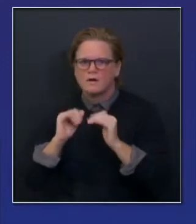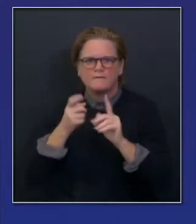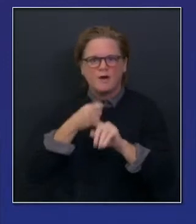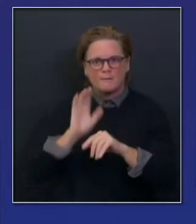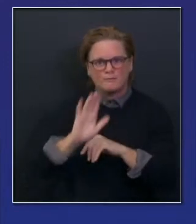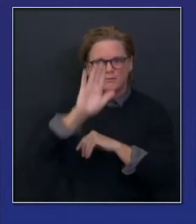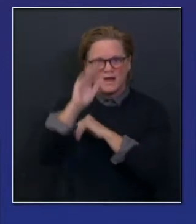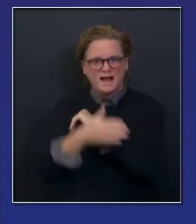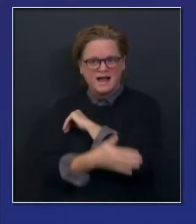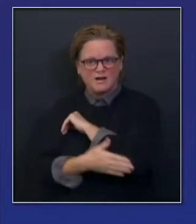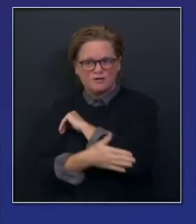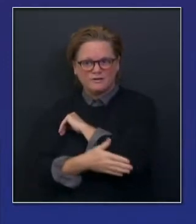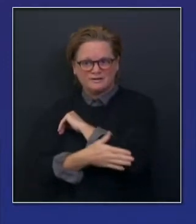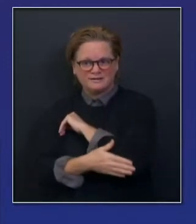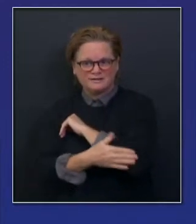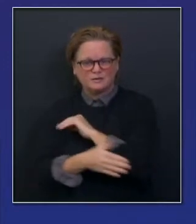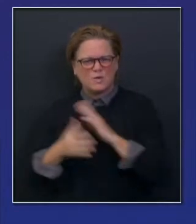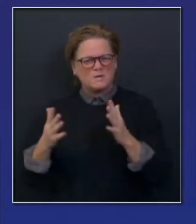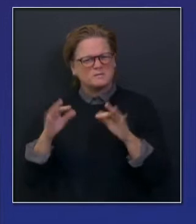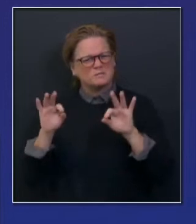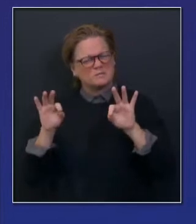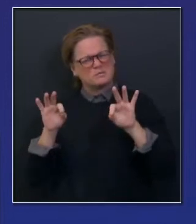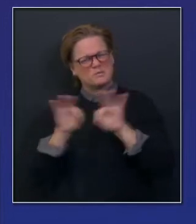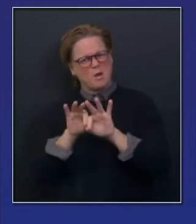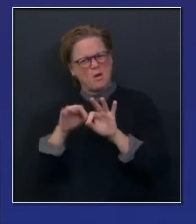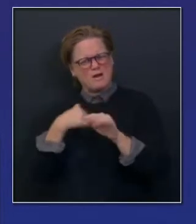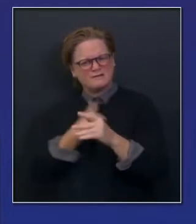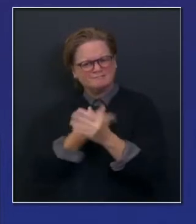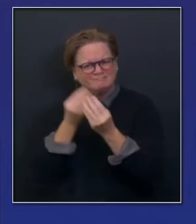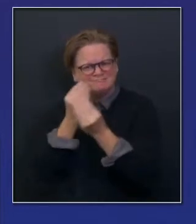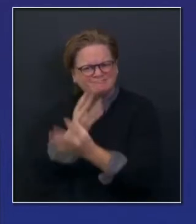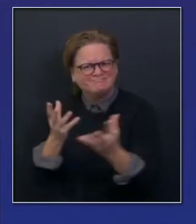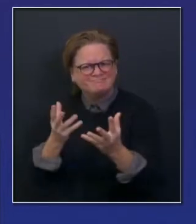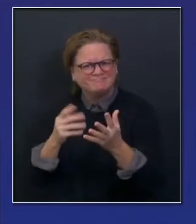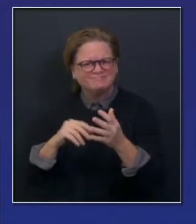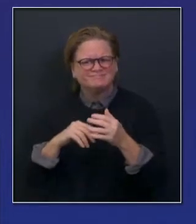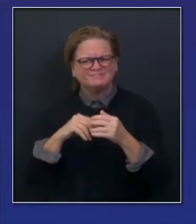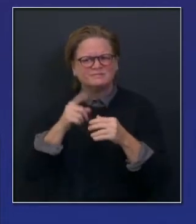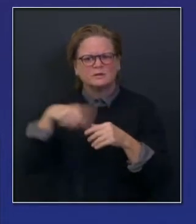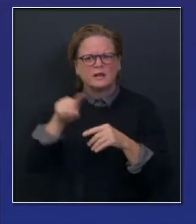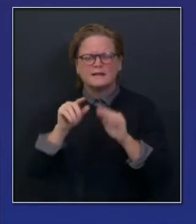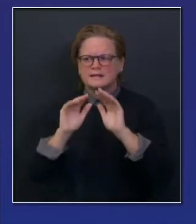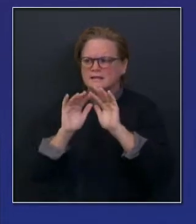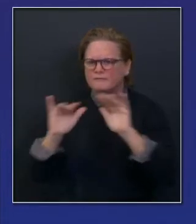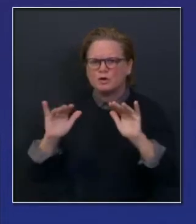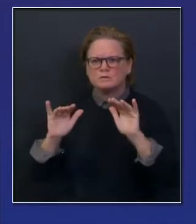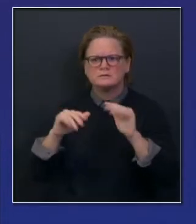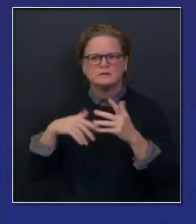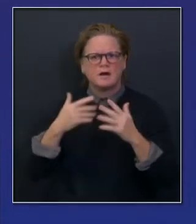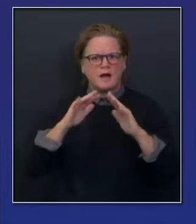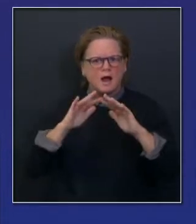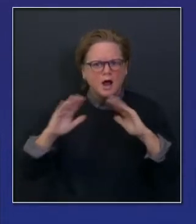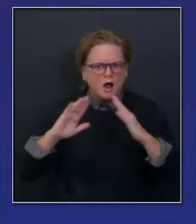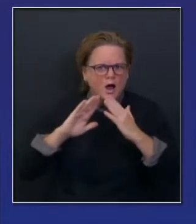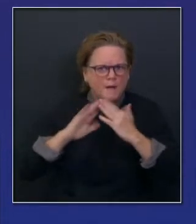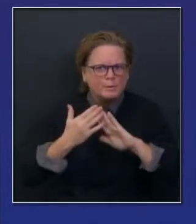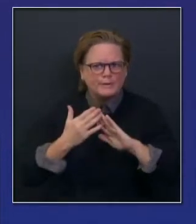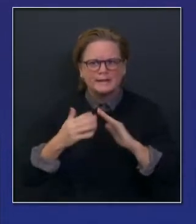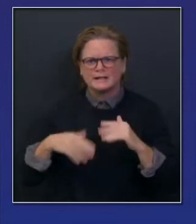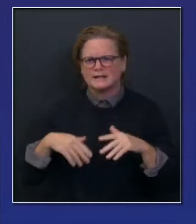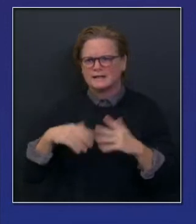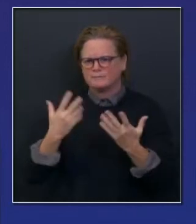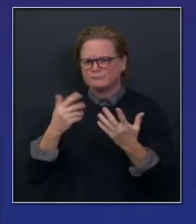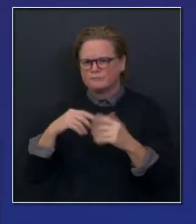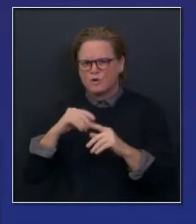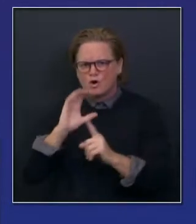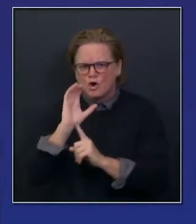past, but these are important to remind you of today. It's a focus on diversity. It's a focus to acknowledge that cultural competency as